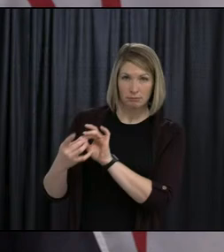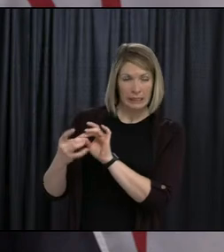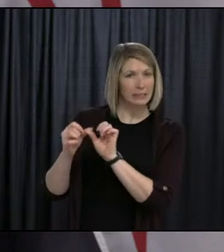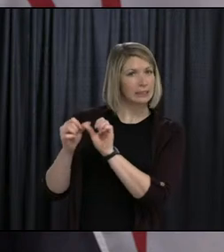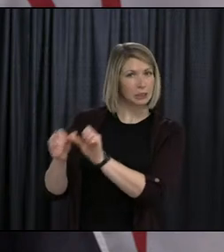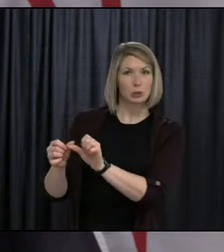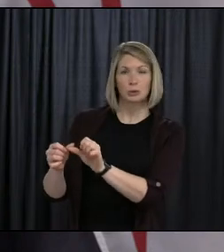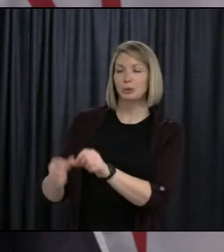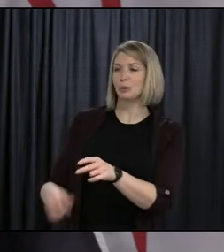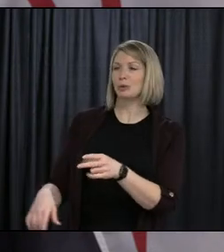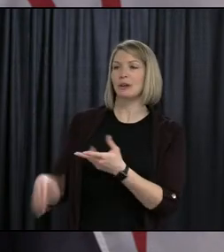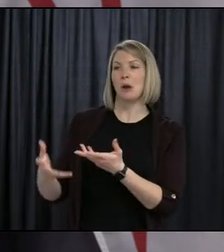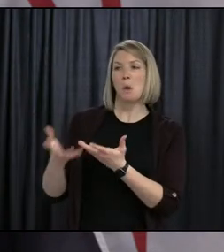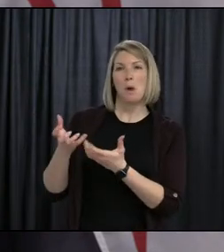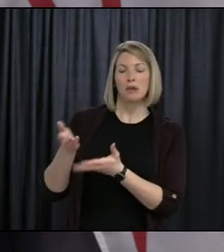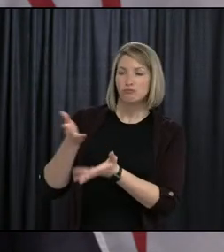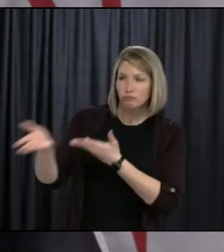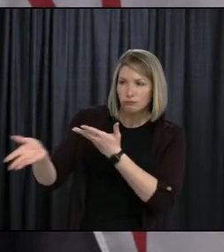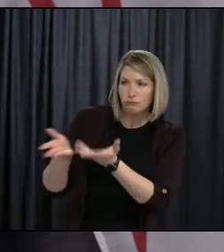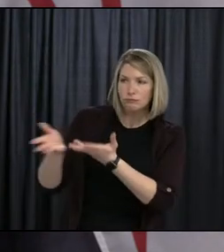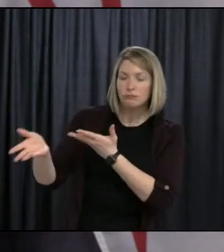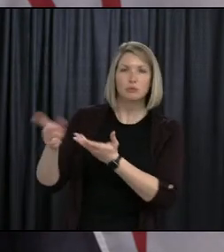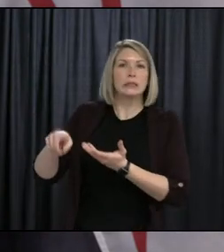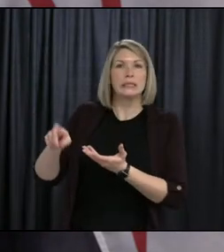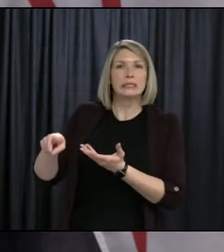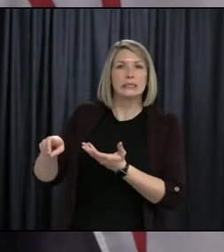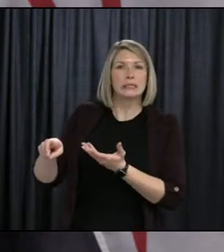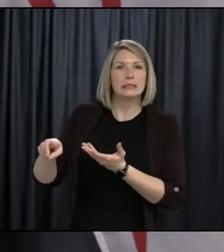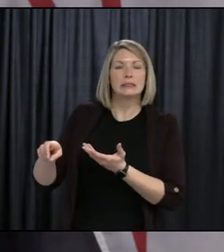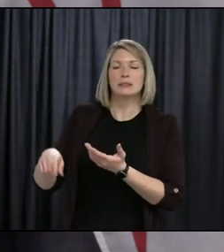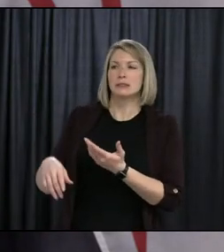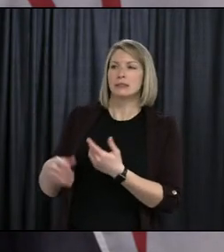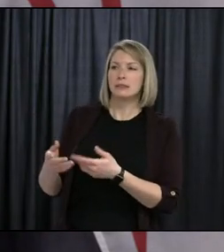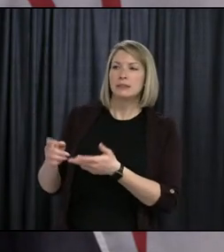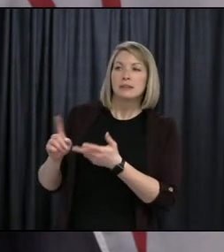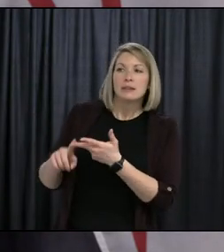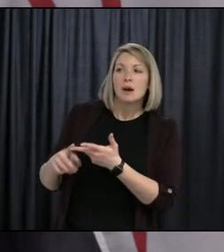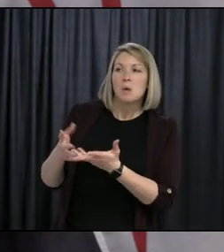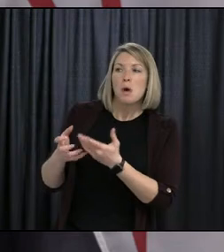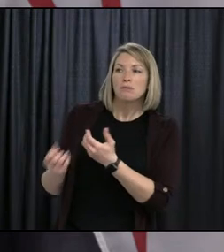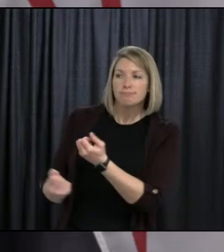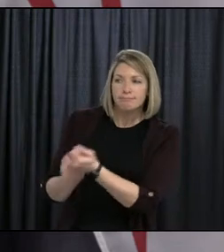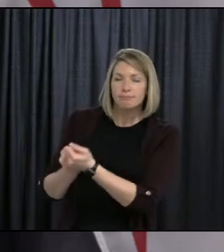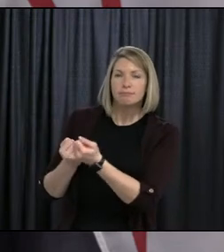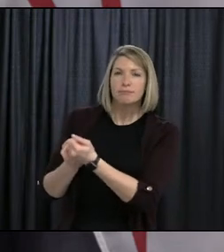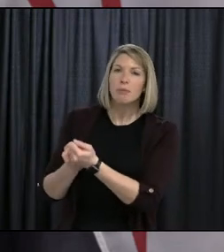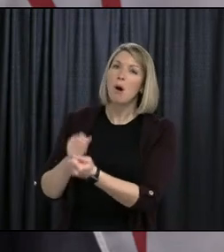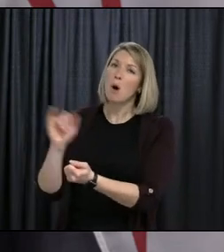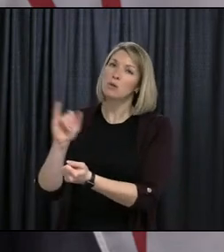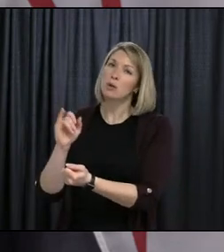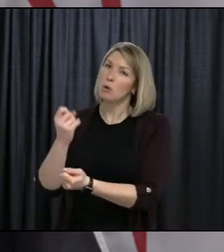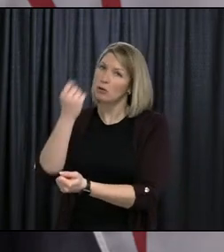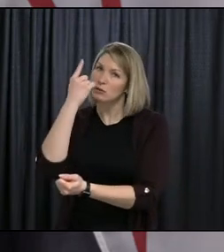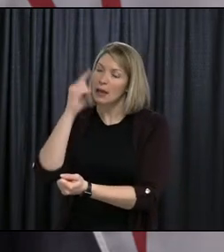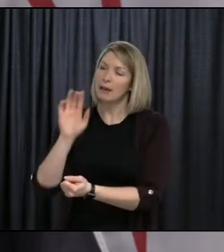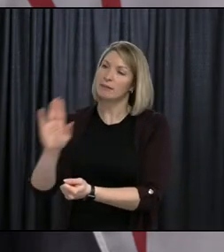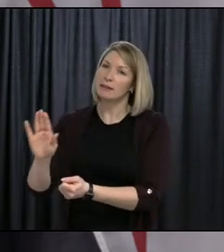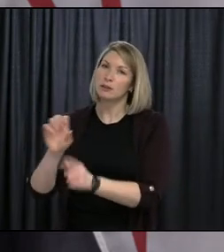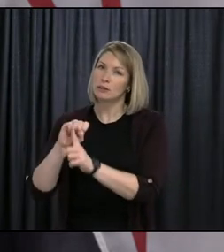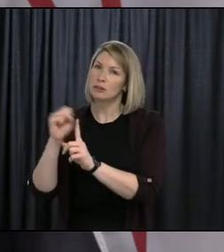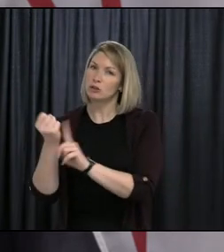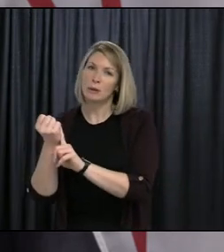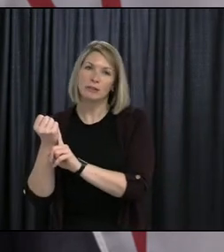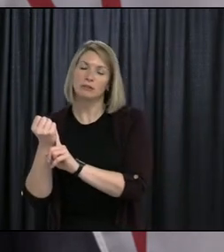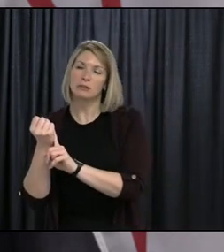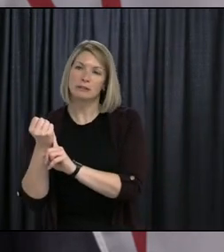to be able to reach out to them and be mindful that everyone's context is different. So for now, it's